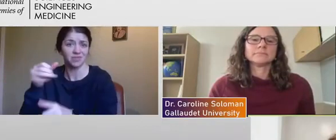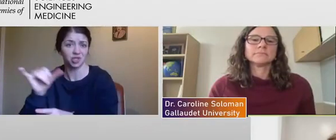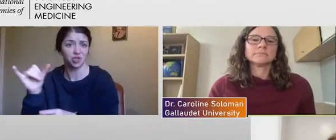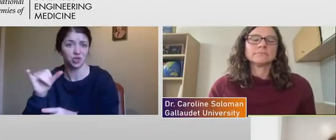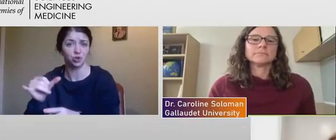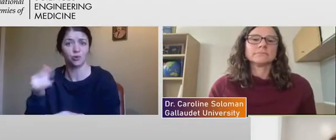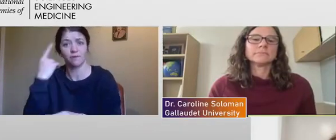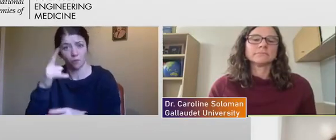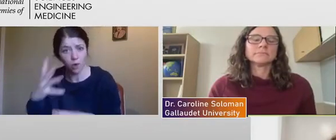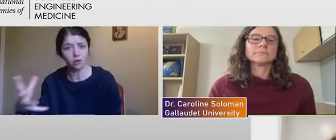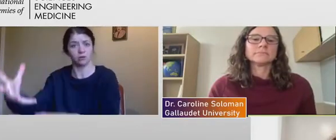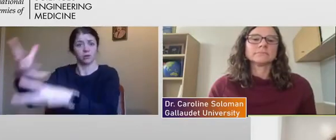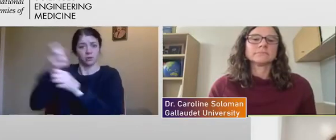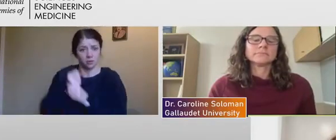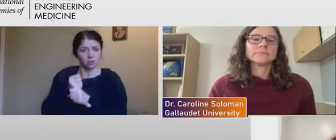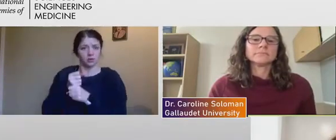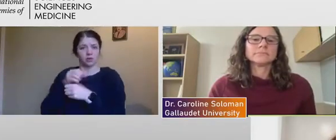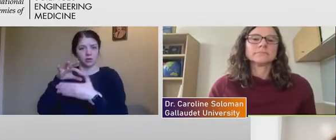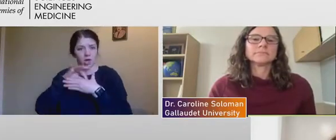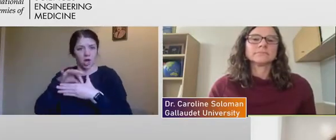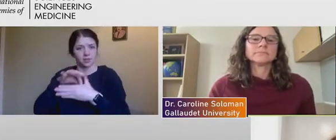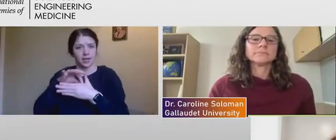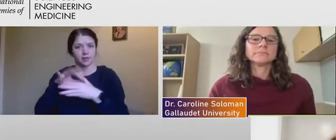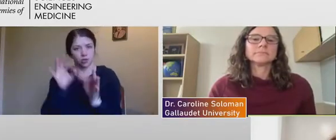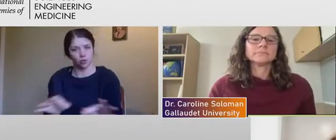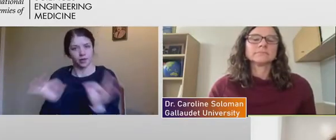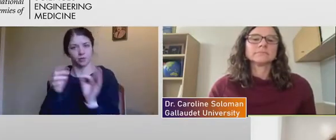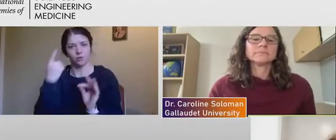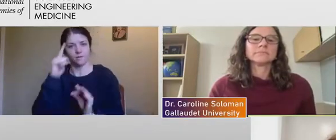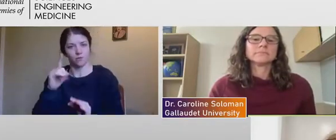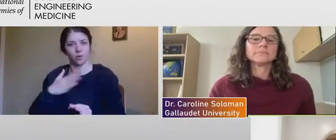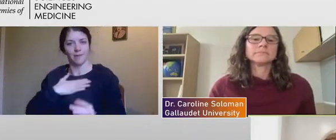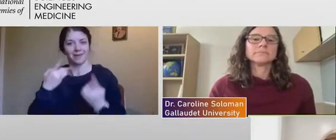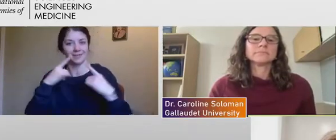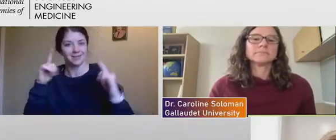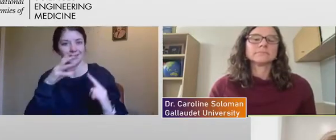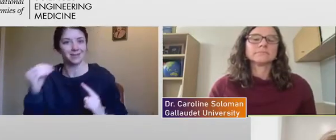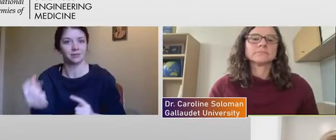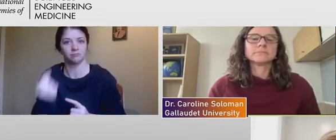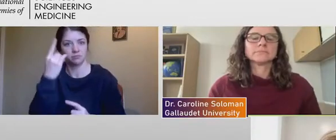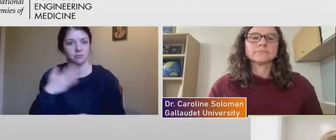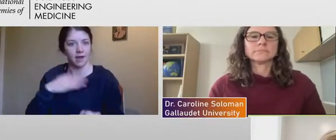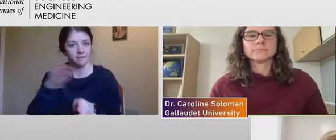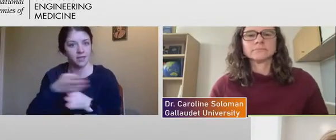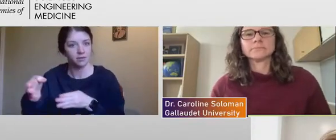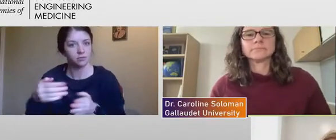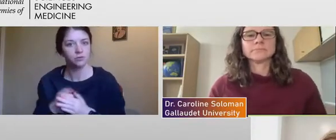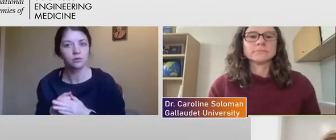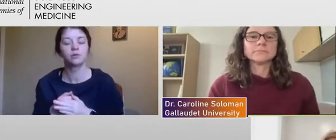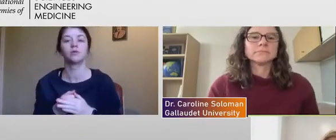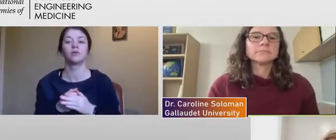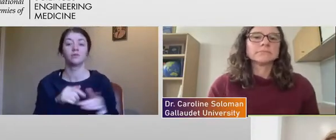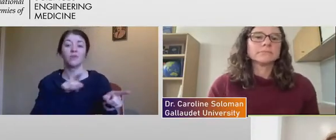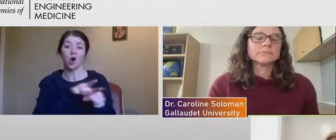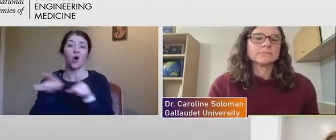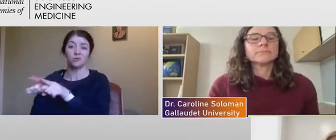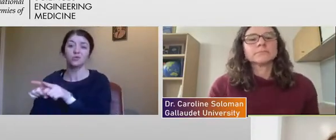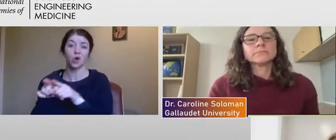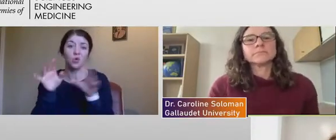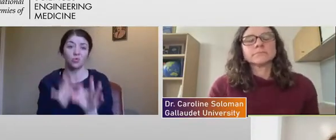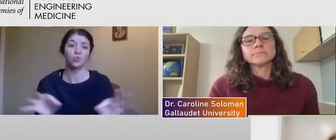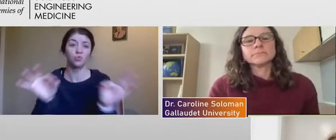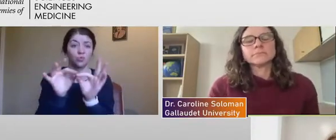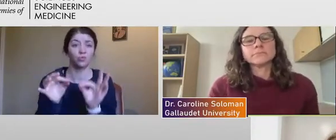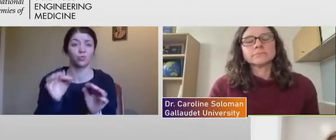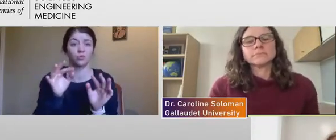critical again for your career success and understanding your field. Um, but I also argue that it's critical for our job as